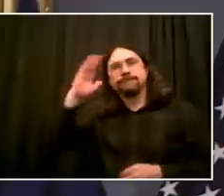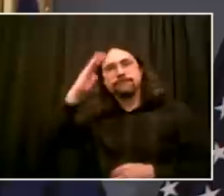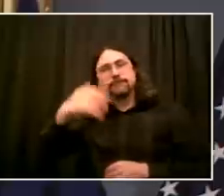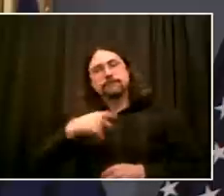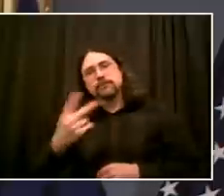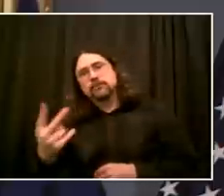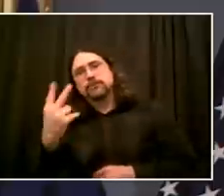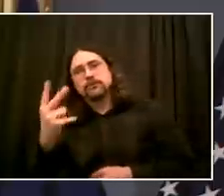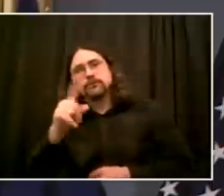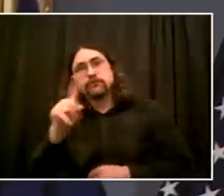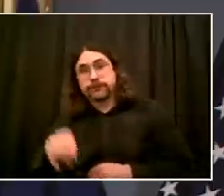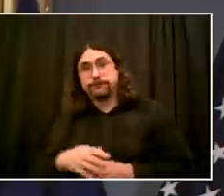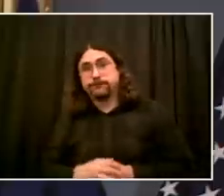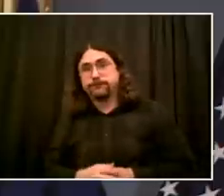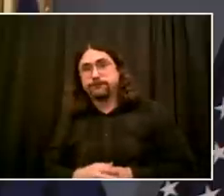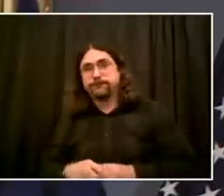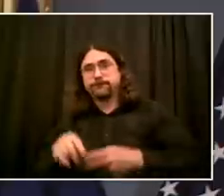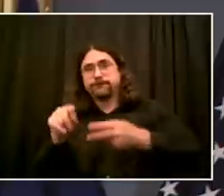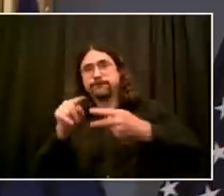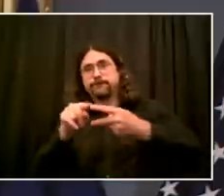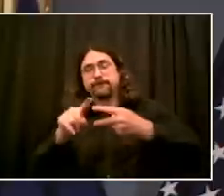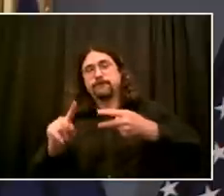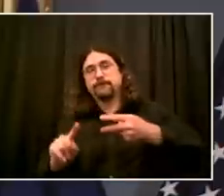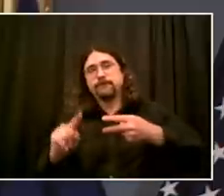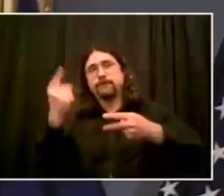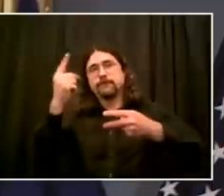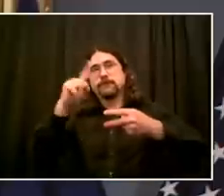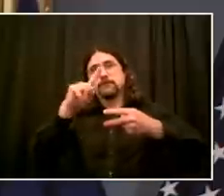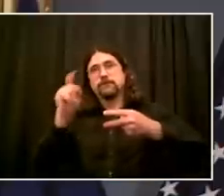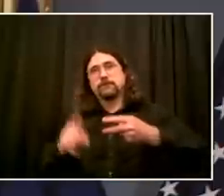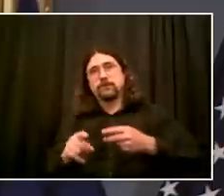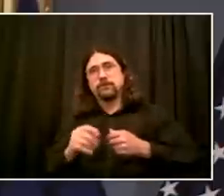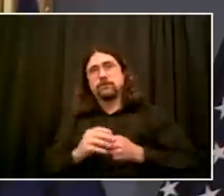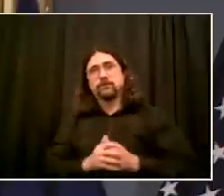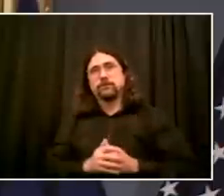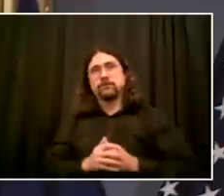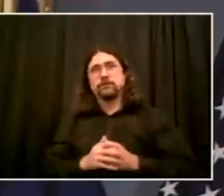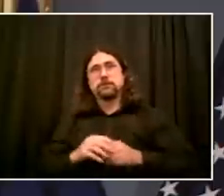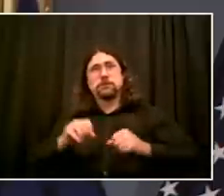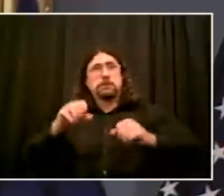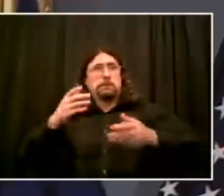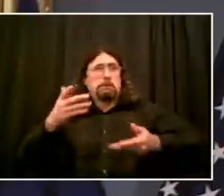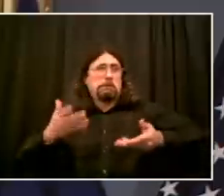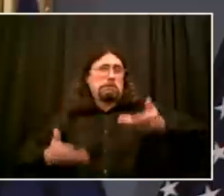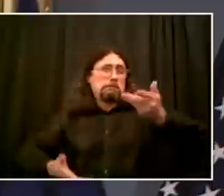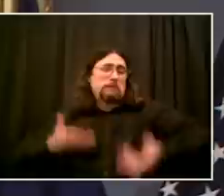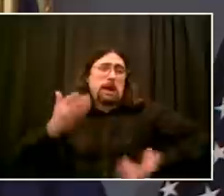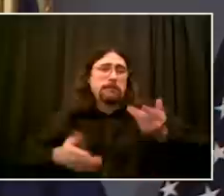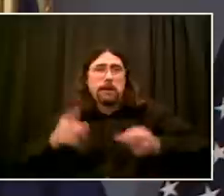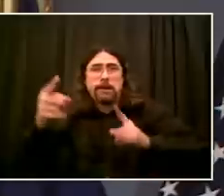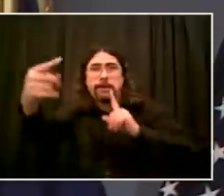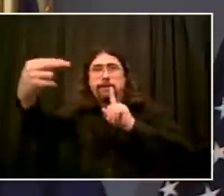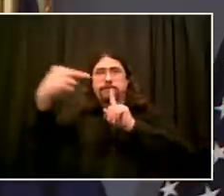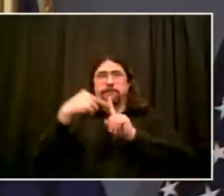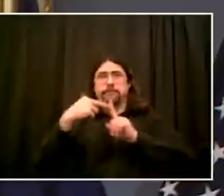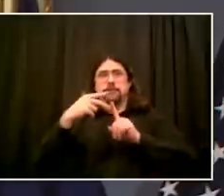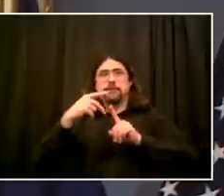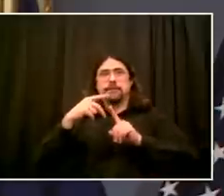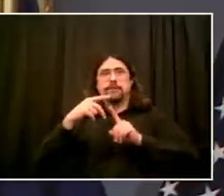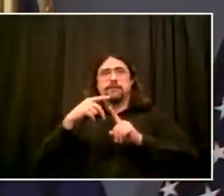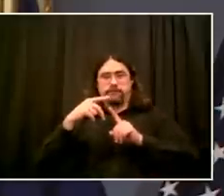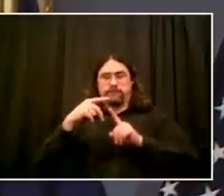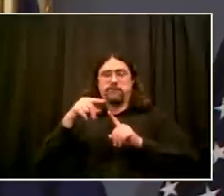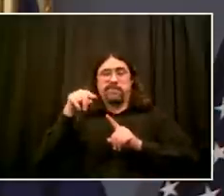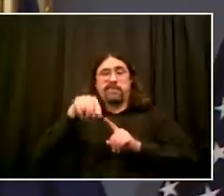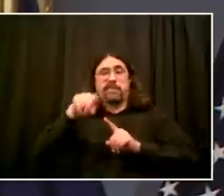whether there's any accounting or estimate of what this will do to the city's